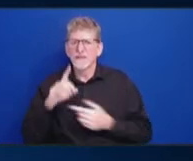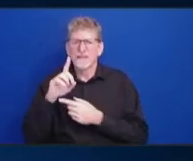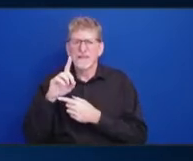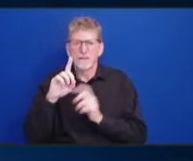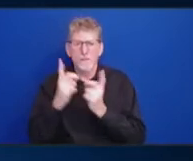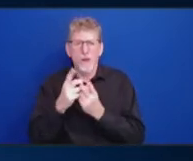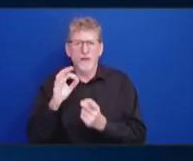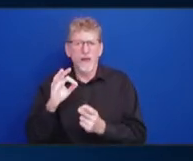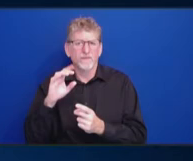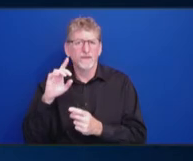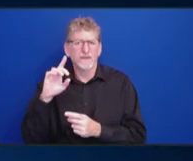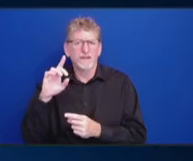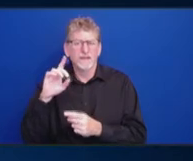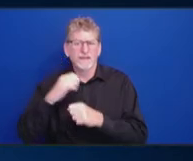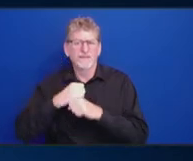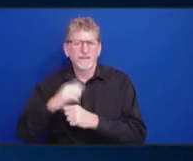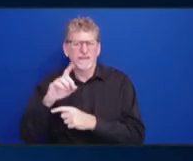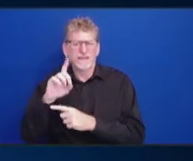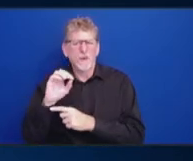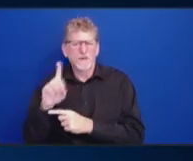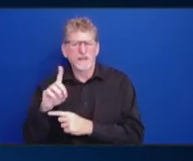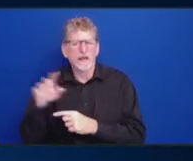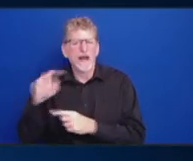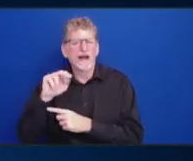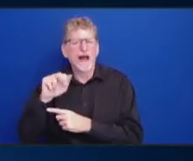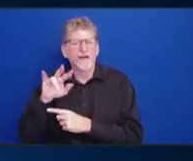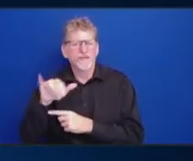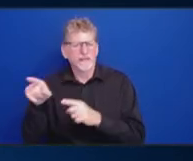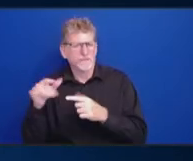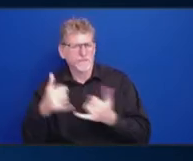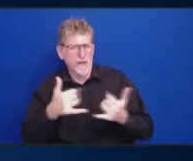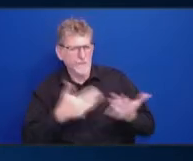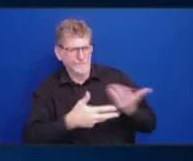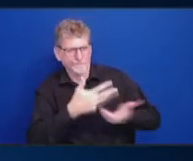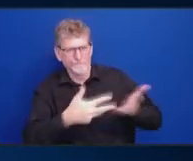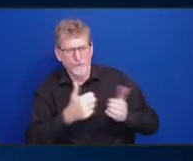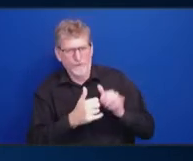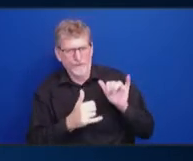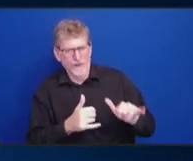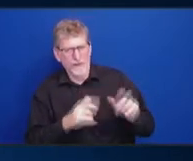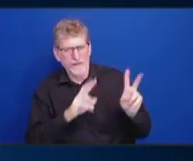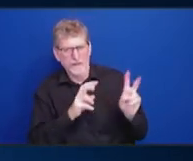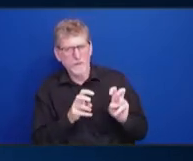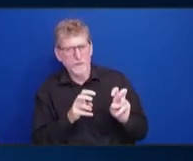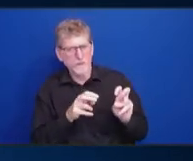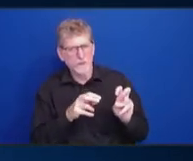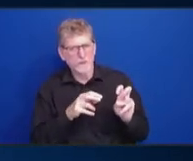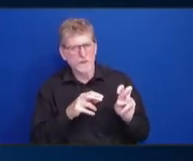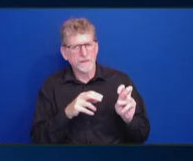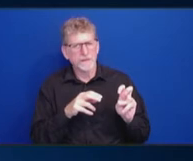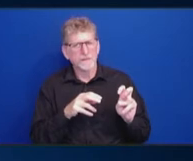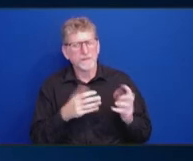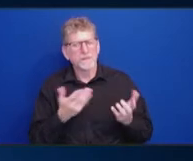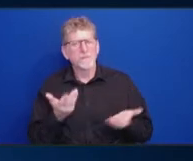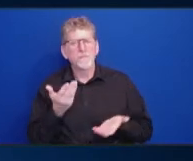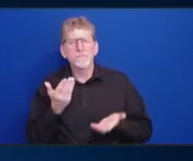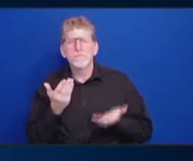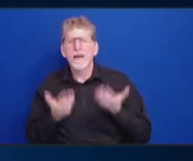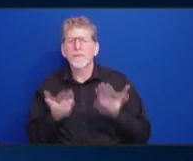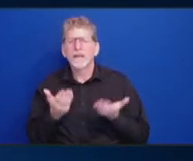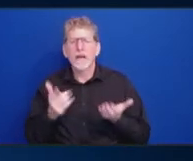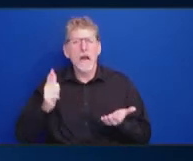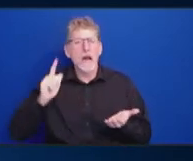the problem here. But maybe at some point offline, you can figure out what's the easiest way to just communicate